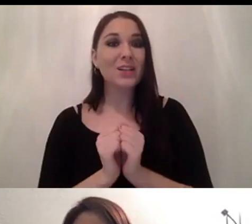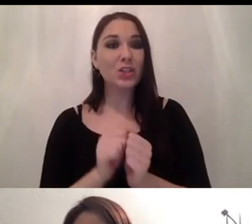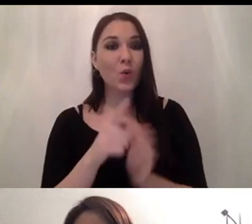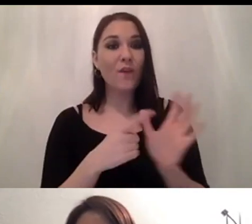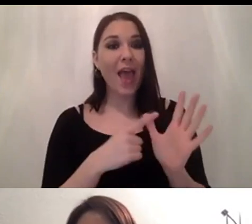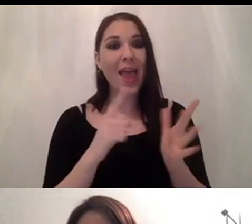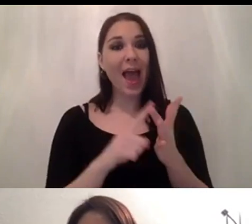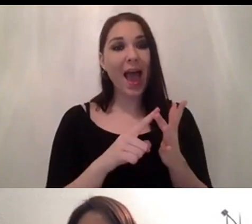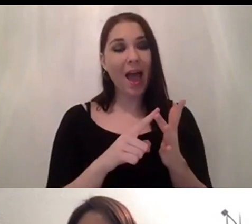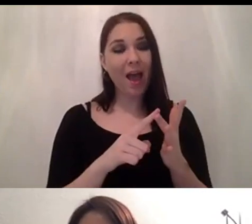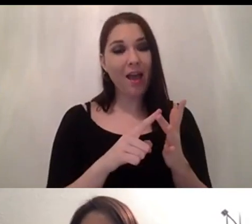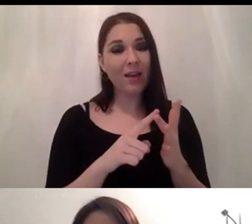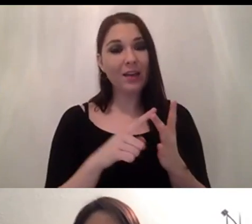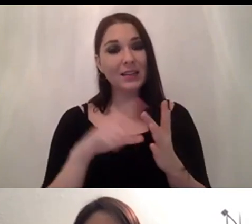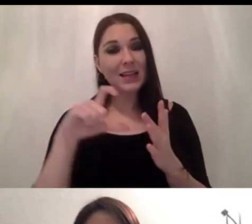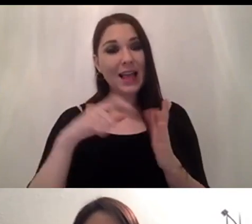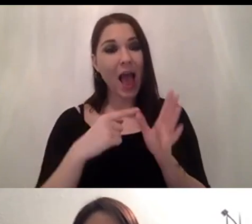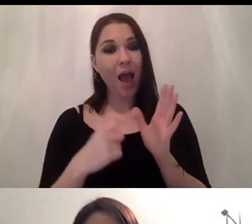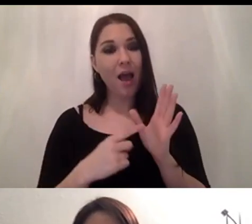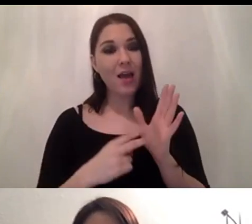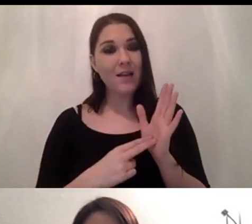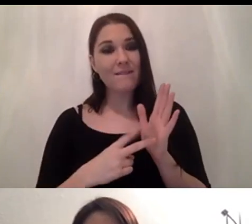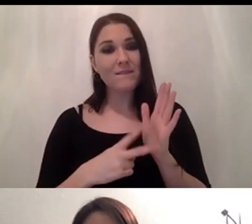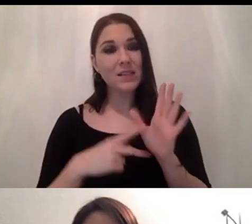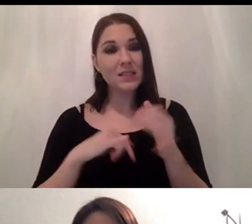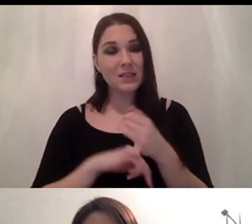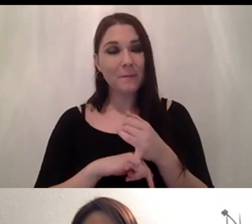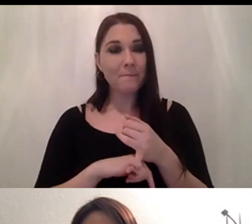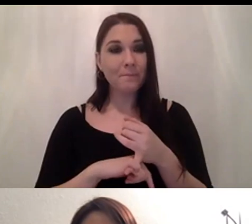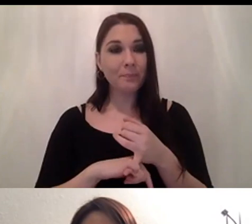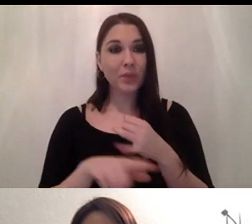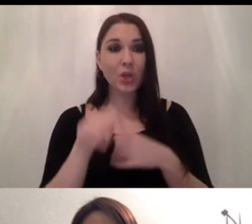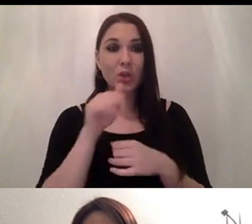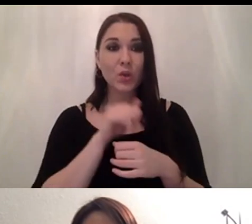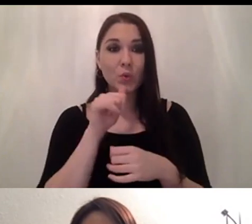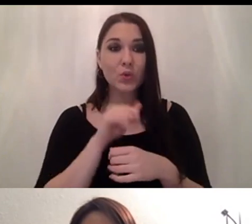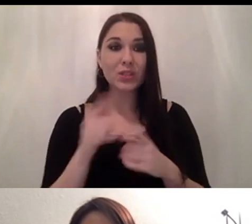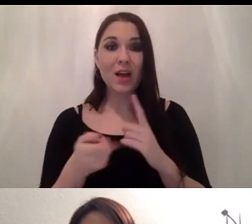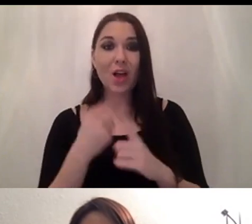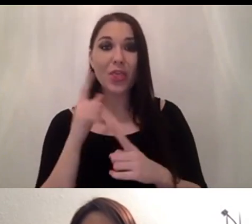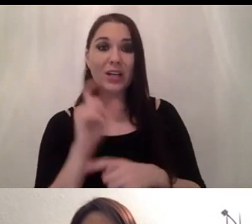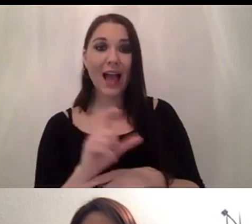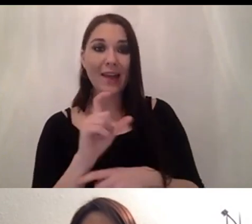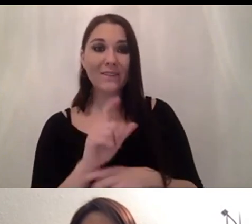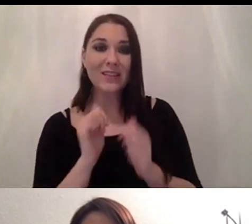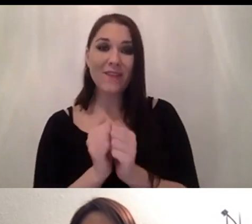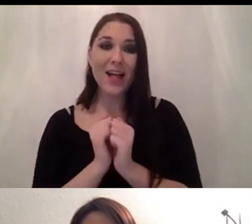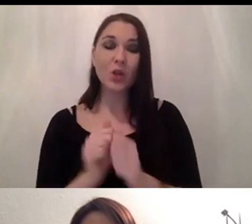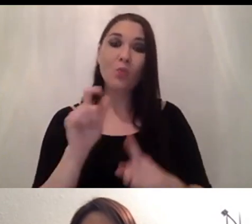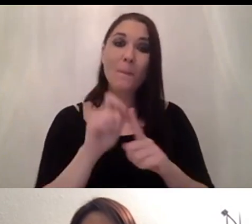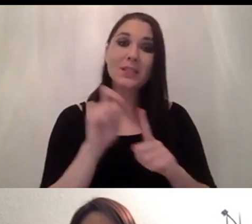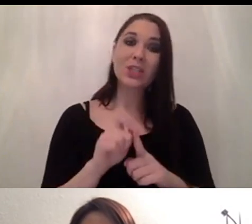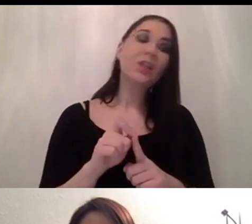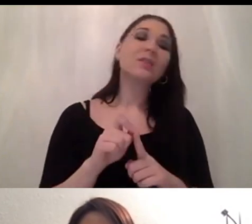canvas in the business model canvas osterwalder uses another canvas which is value proposition canva